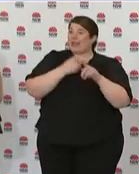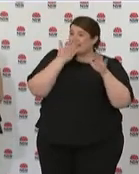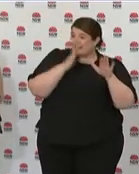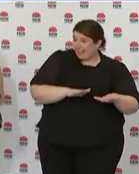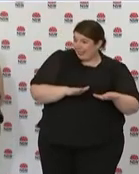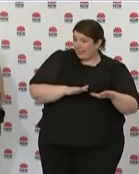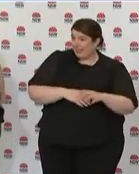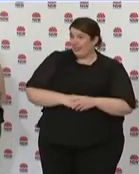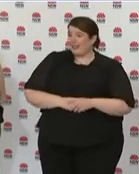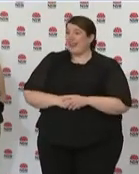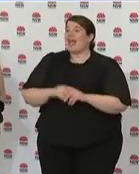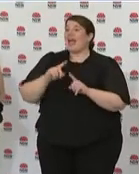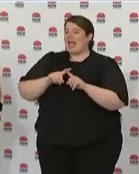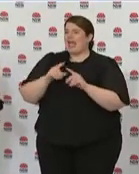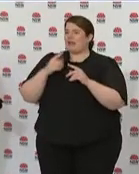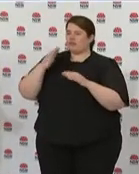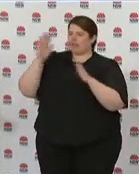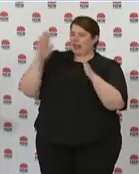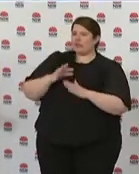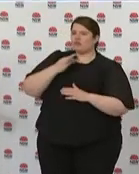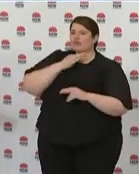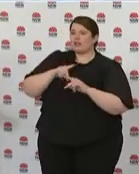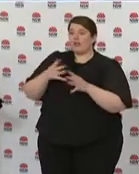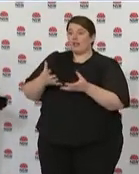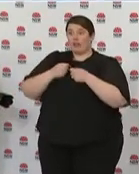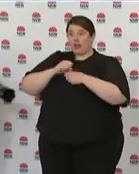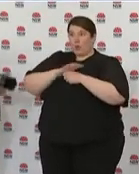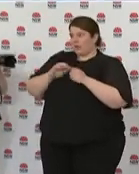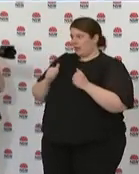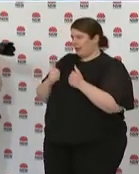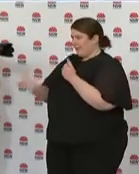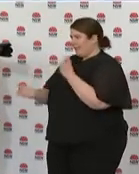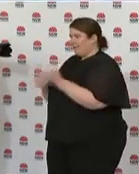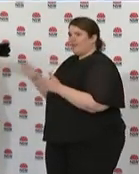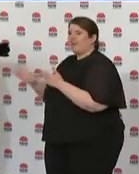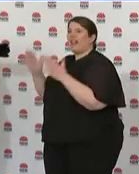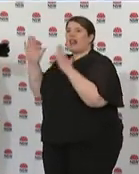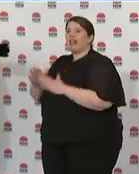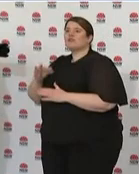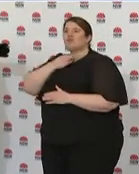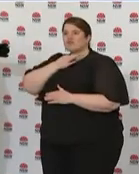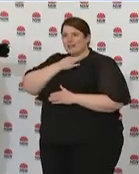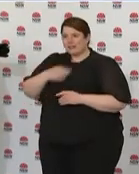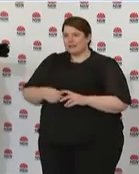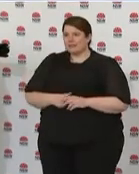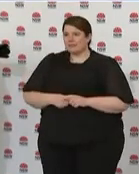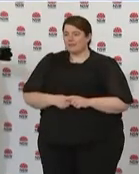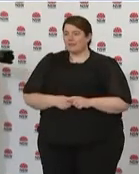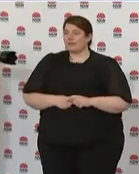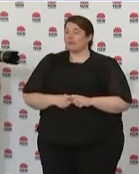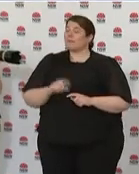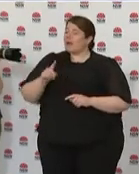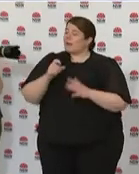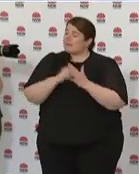also prevent onward transmission. But it is critical that elderly people get vaccinated. ... ... Thank you.